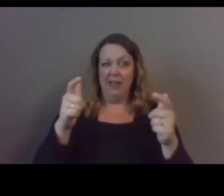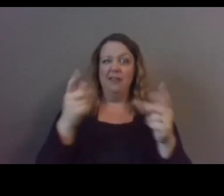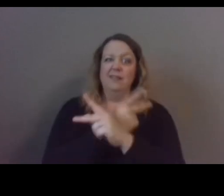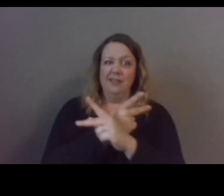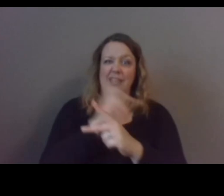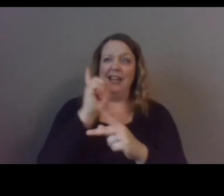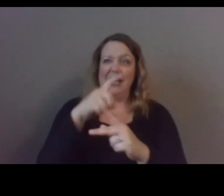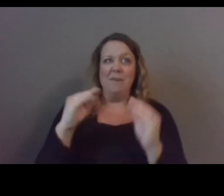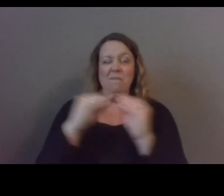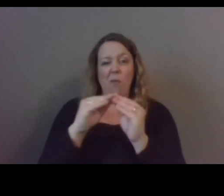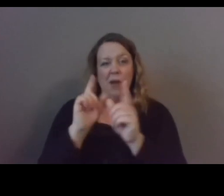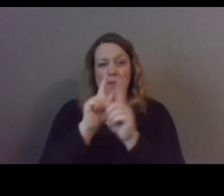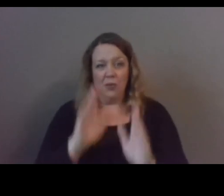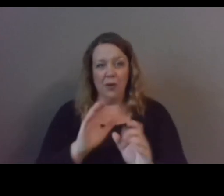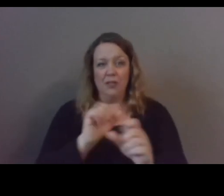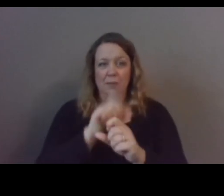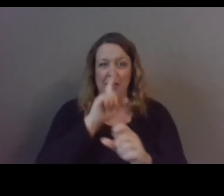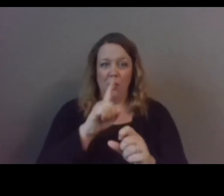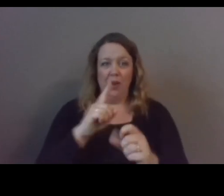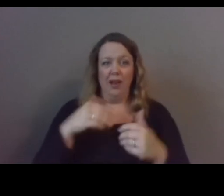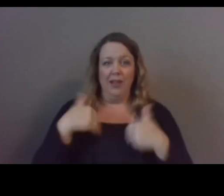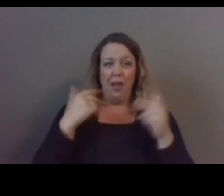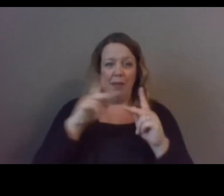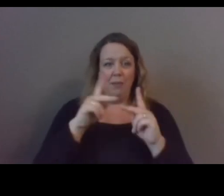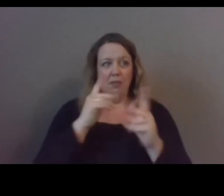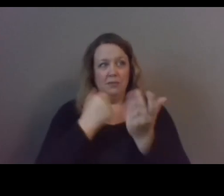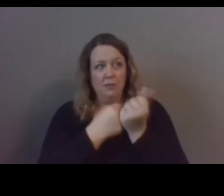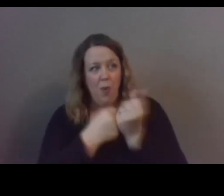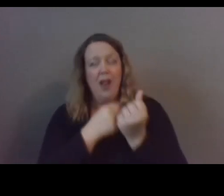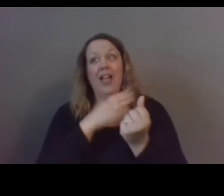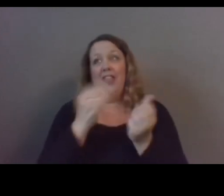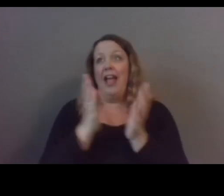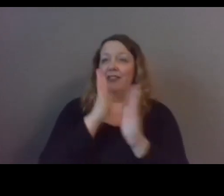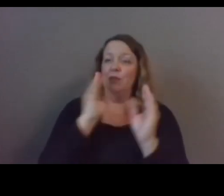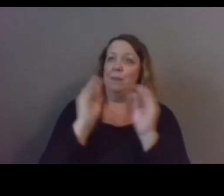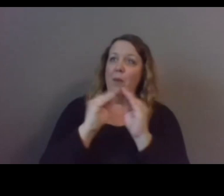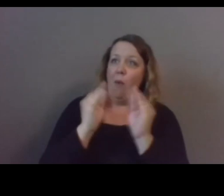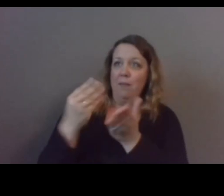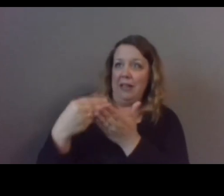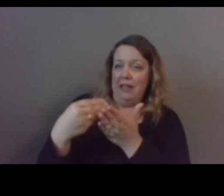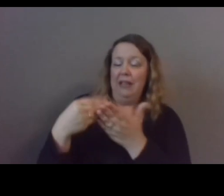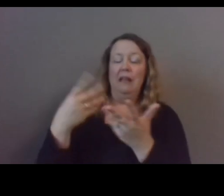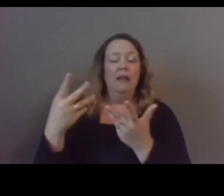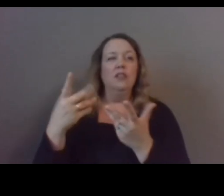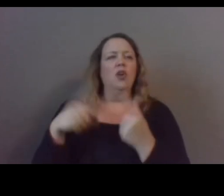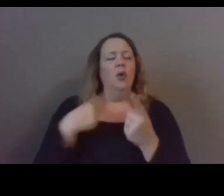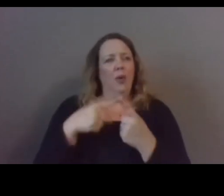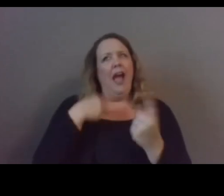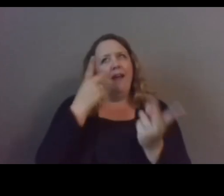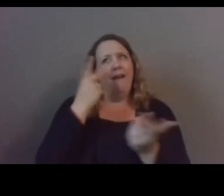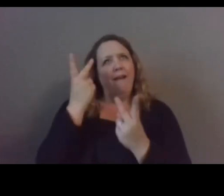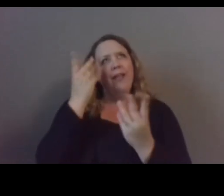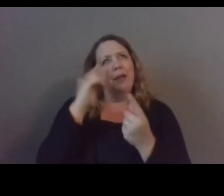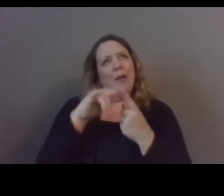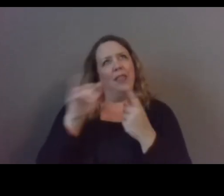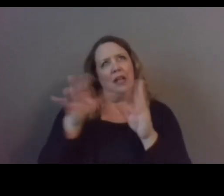mentors to ensure young folks and thus ask for more public dollars and so it as i reflect on um this statement